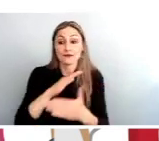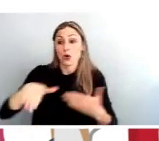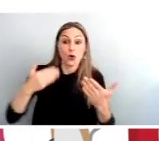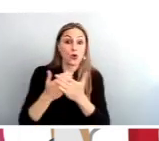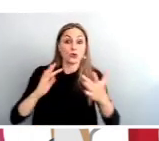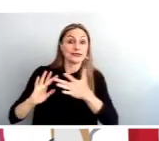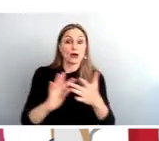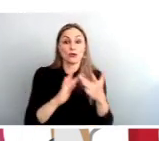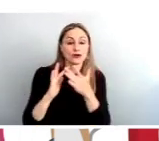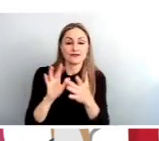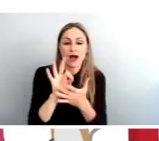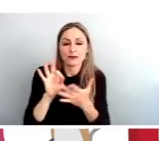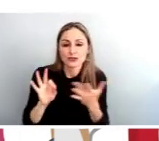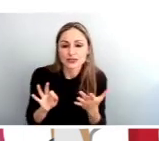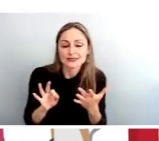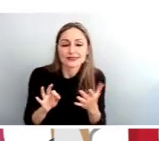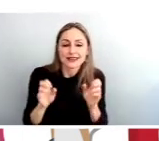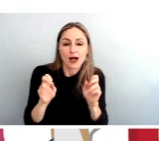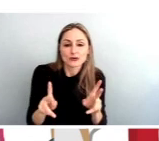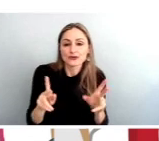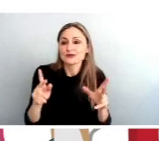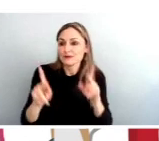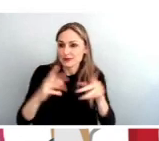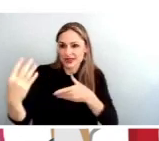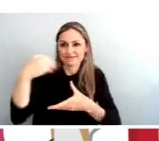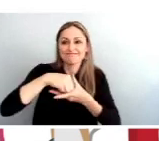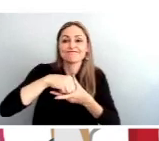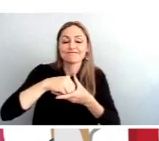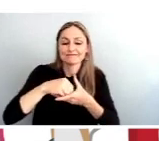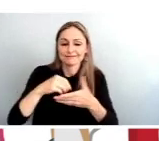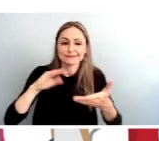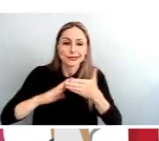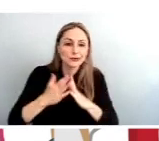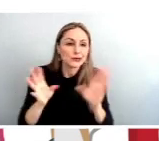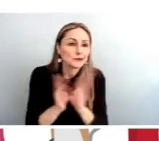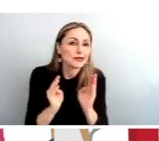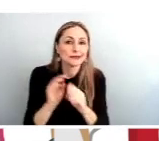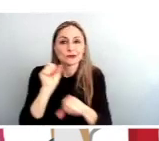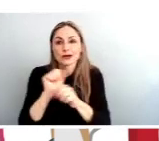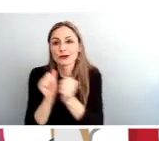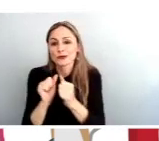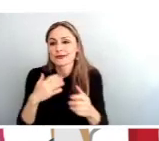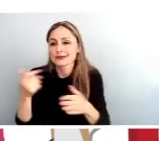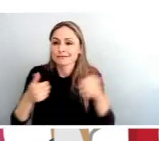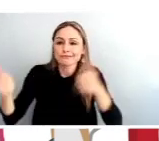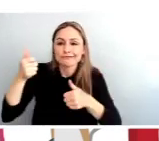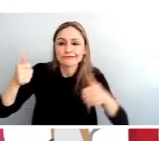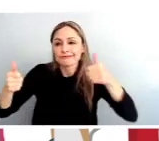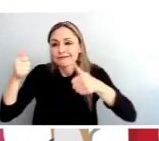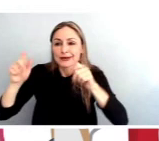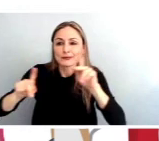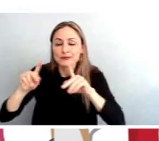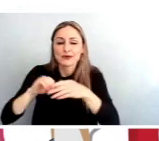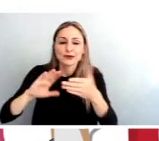opportunities for people to to participate to you know in community meetings working with some ambassadors in the communities presentations transit